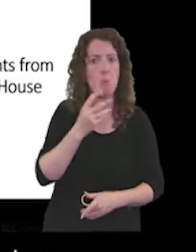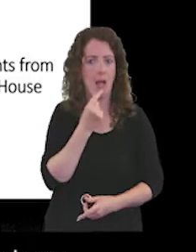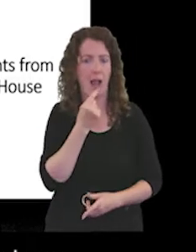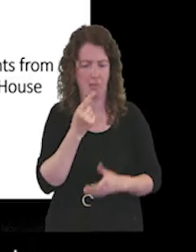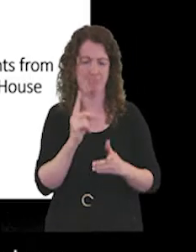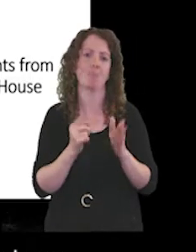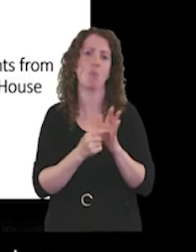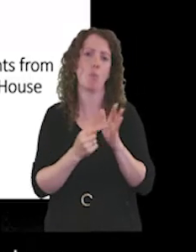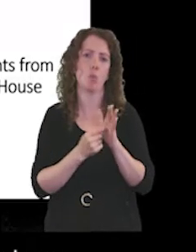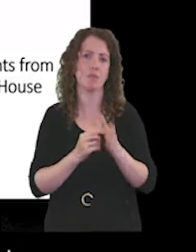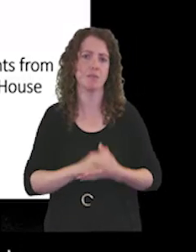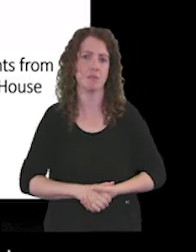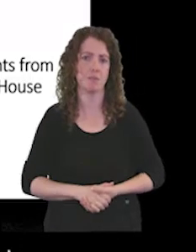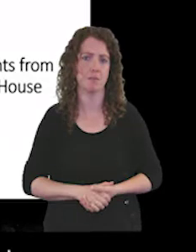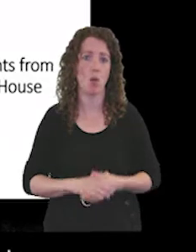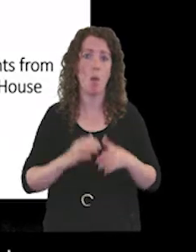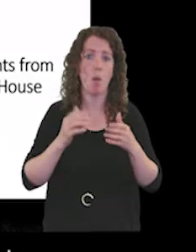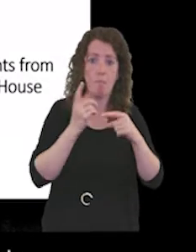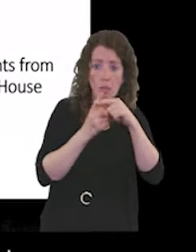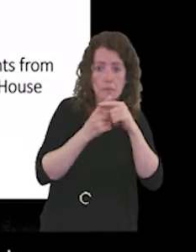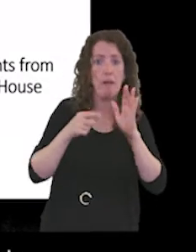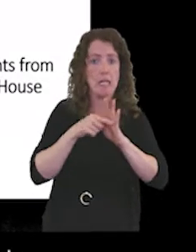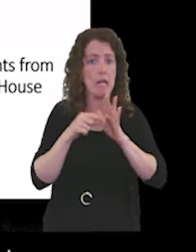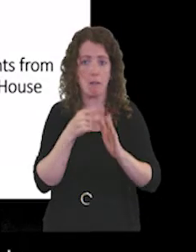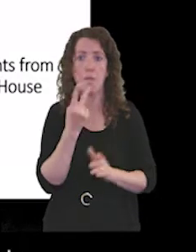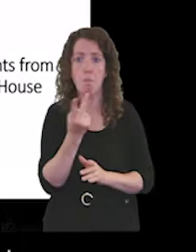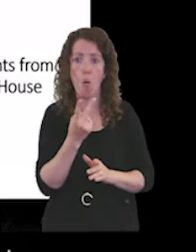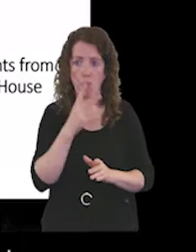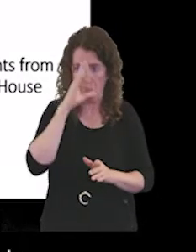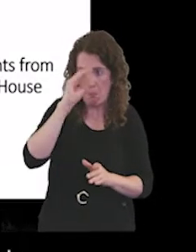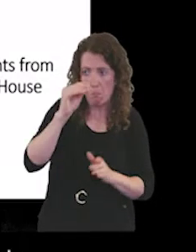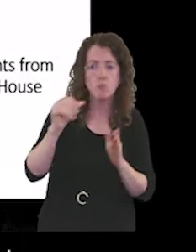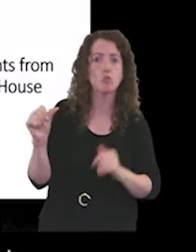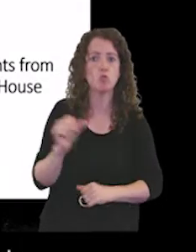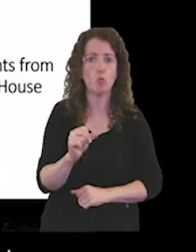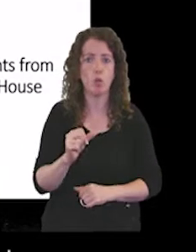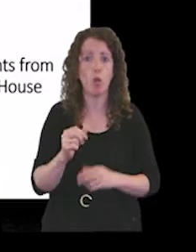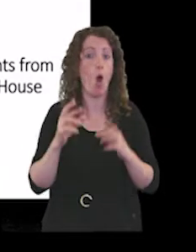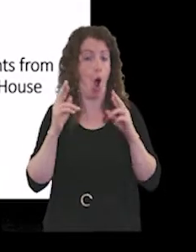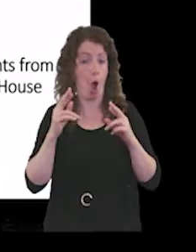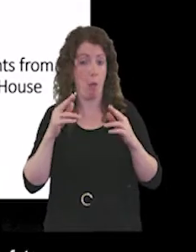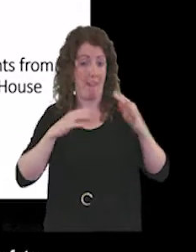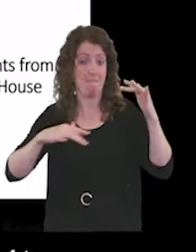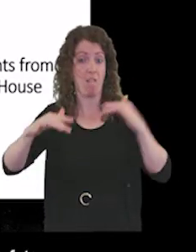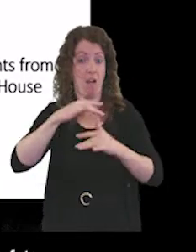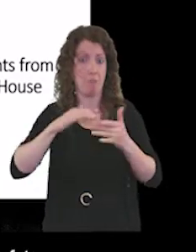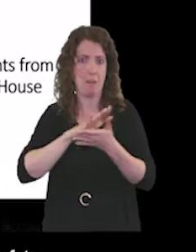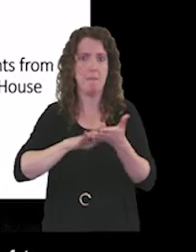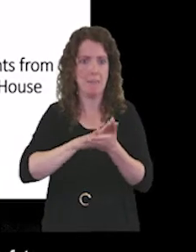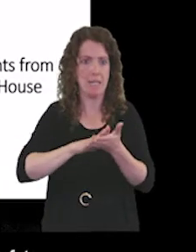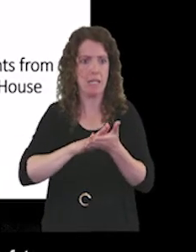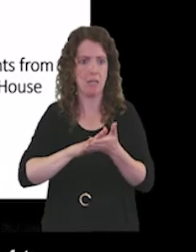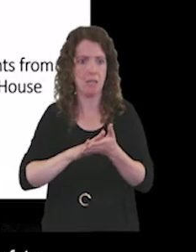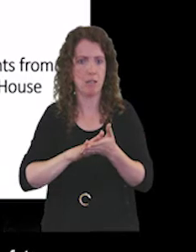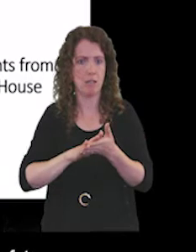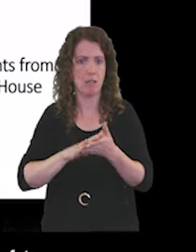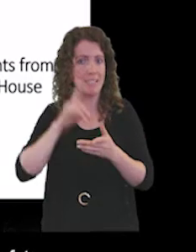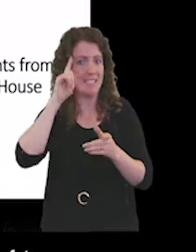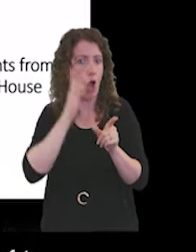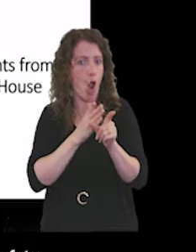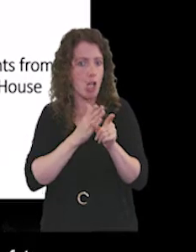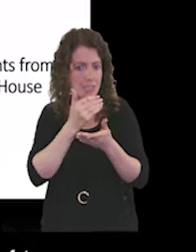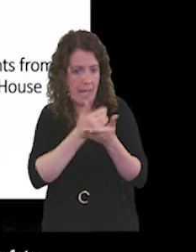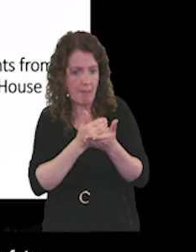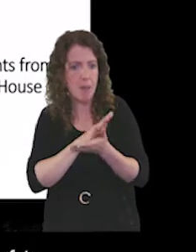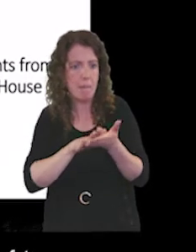feel are important, good or bad. And again, we've got an environment where the psychological safety and